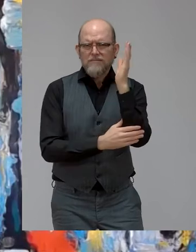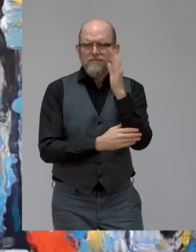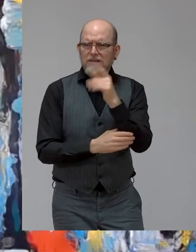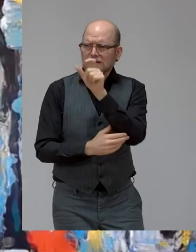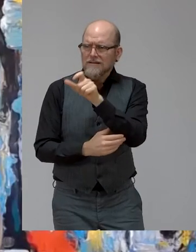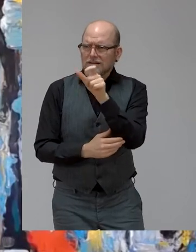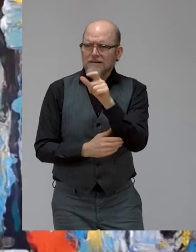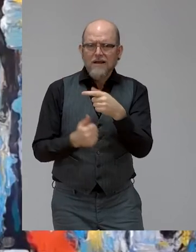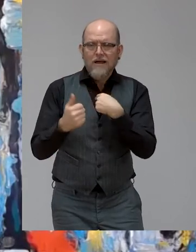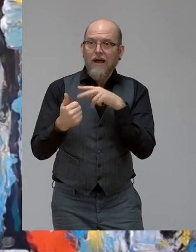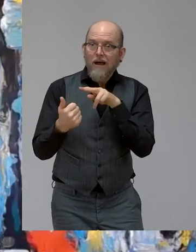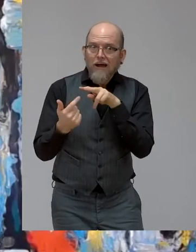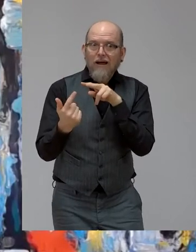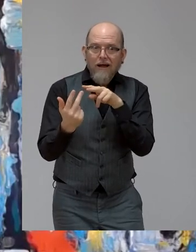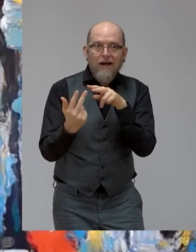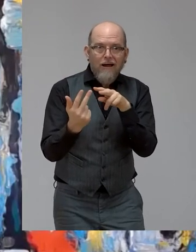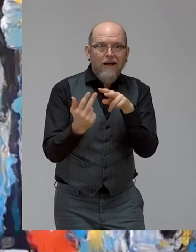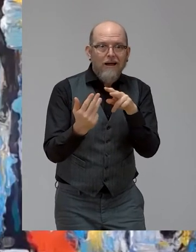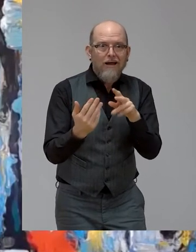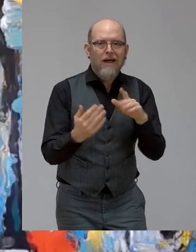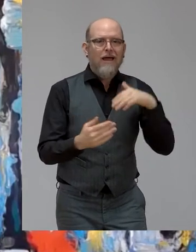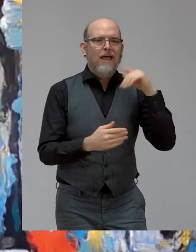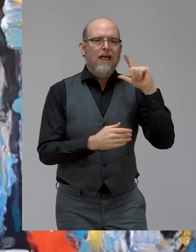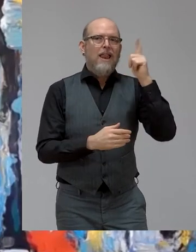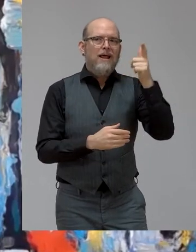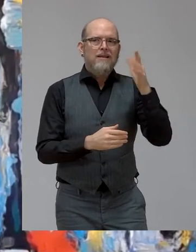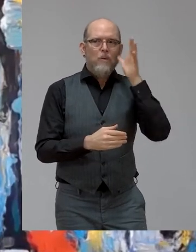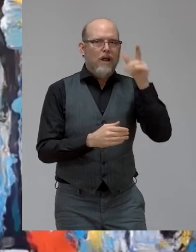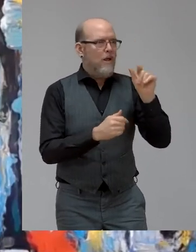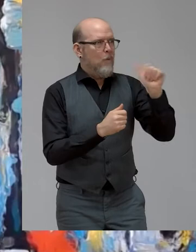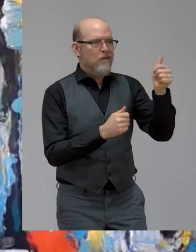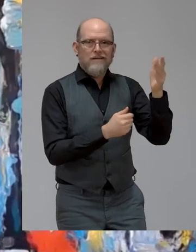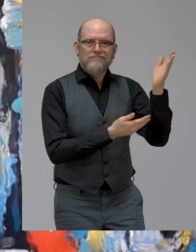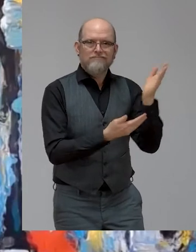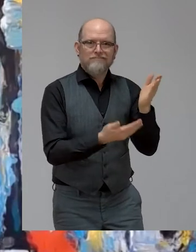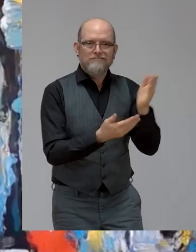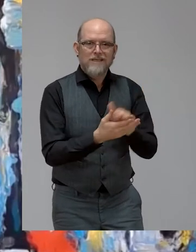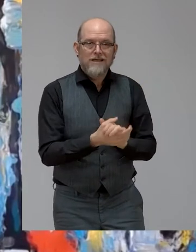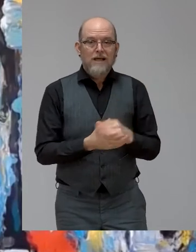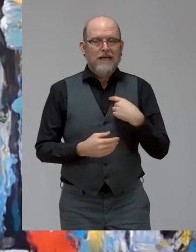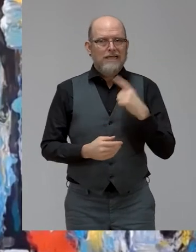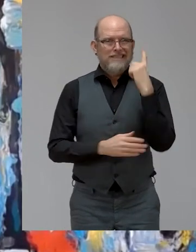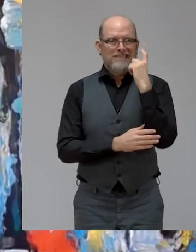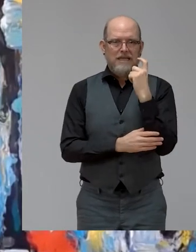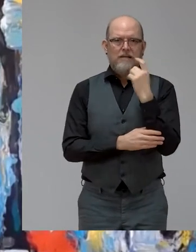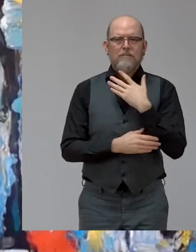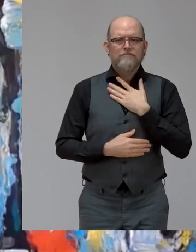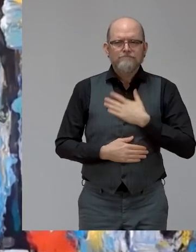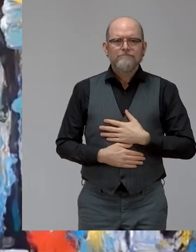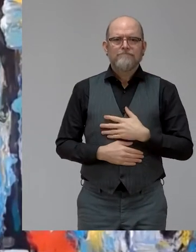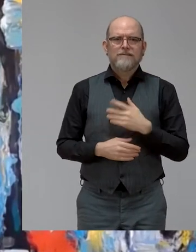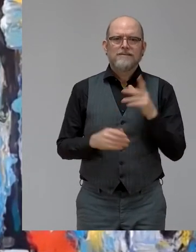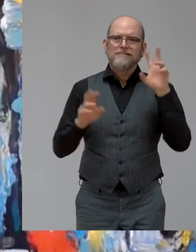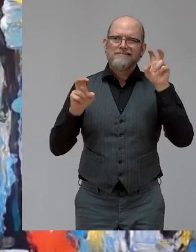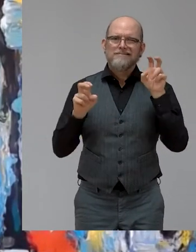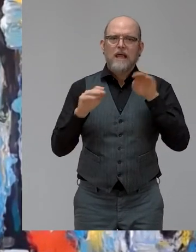reintroduce them later on. Before I begin, I would like to share a couple of accessibility notes for this session. We